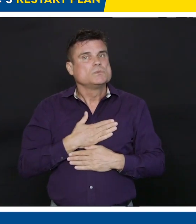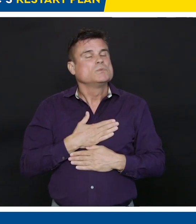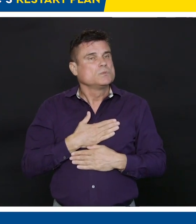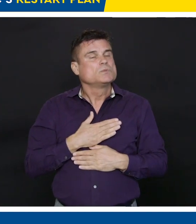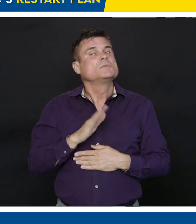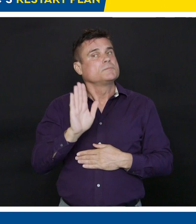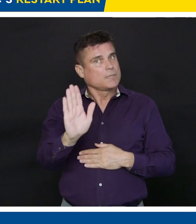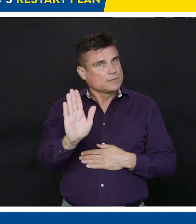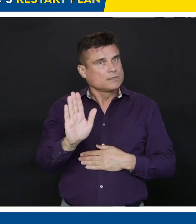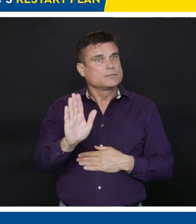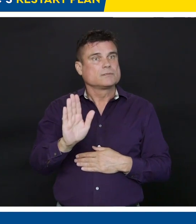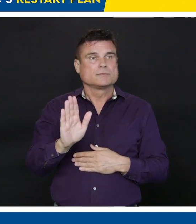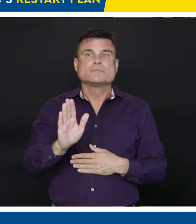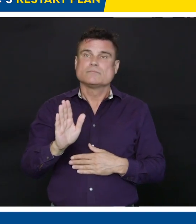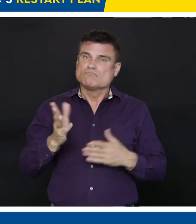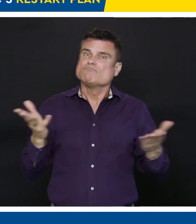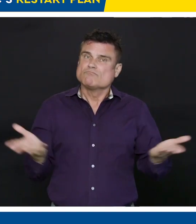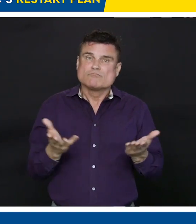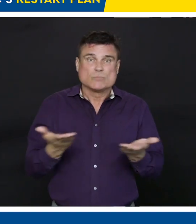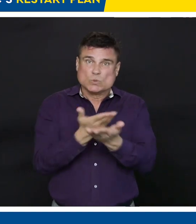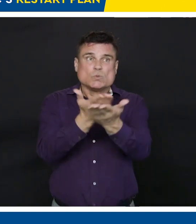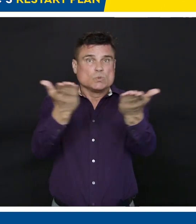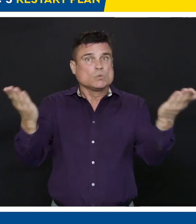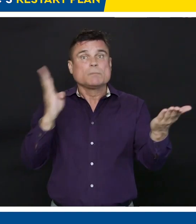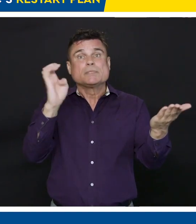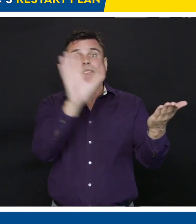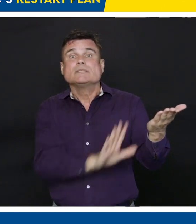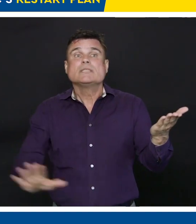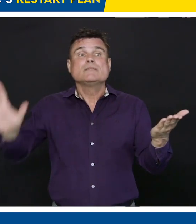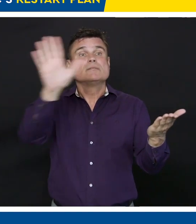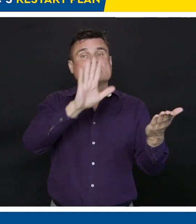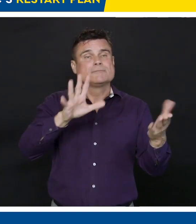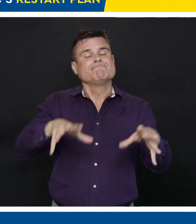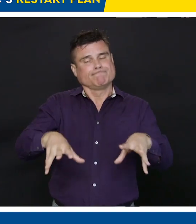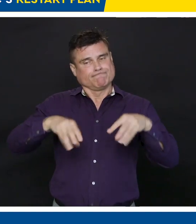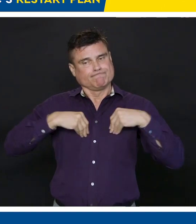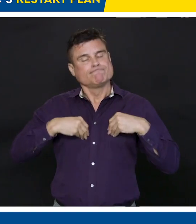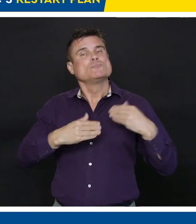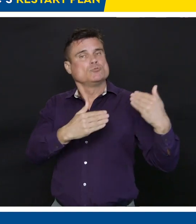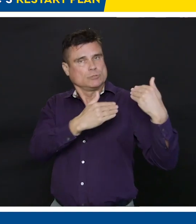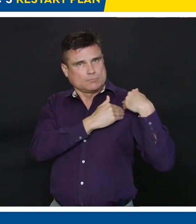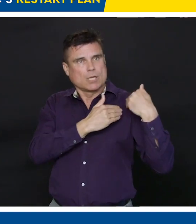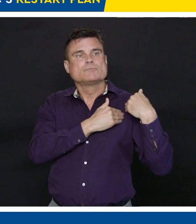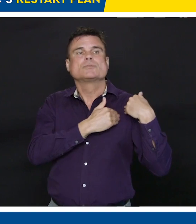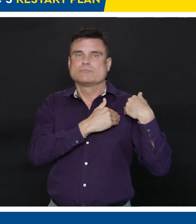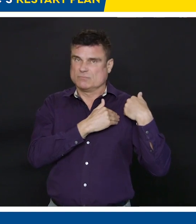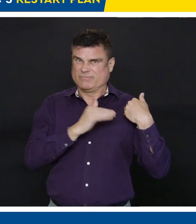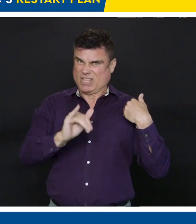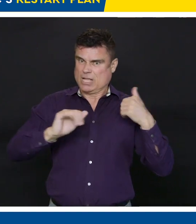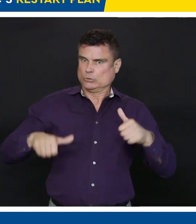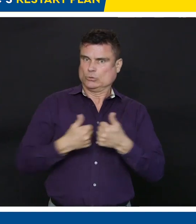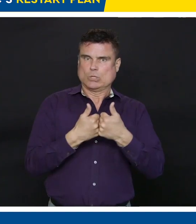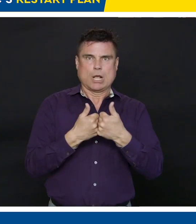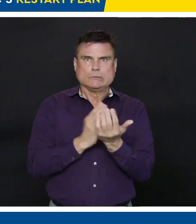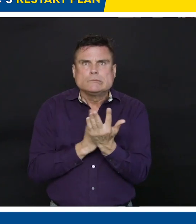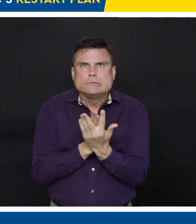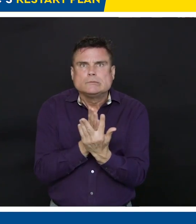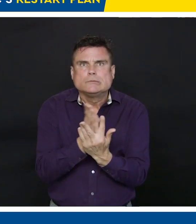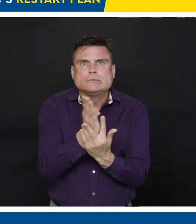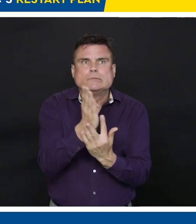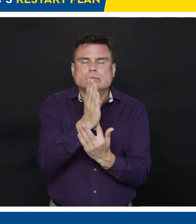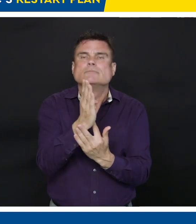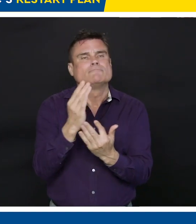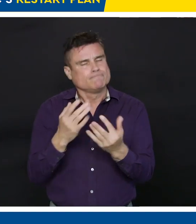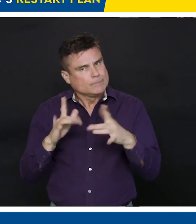I'm inspired, as Adrian and Dr. Henry are, by the 1,494 people who have fully recovered from COVID-19,